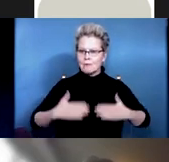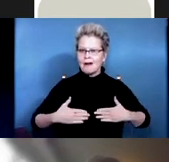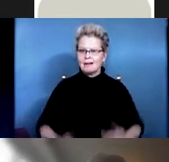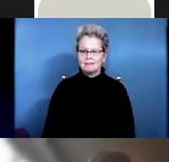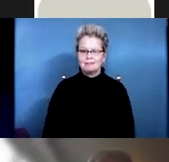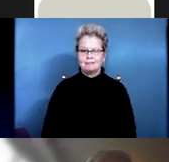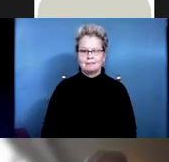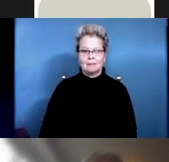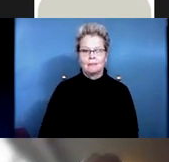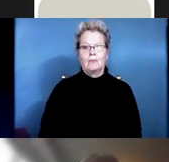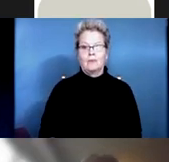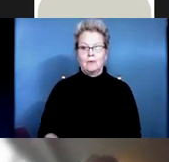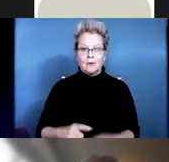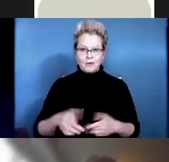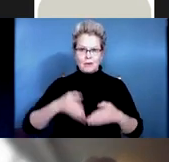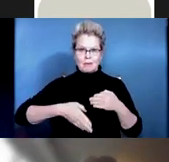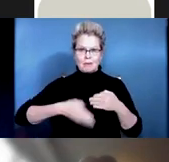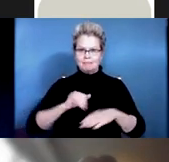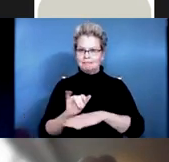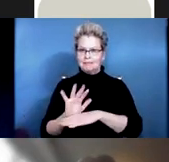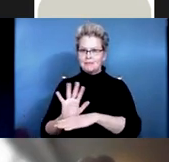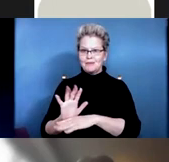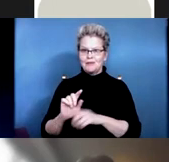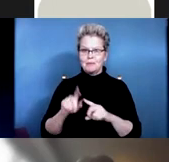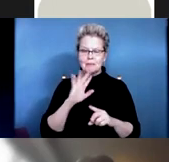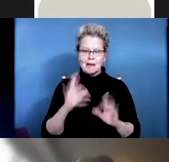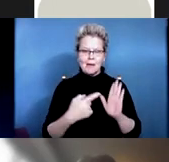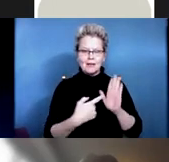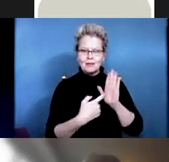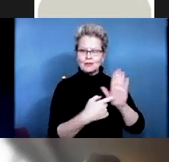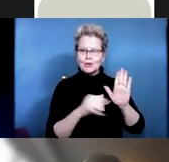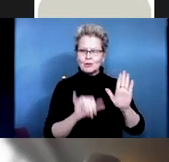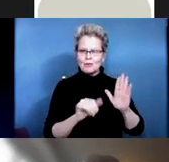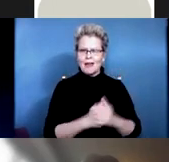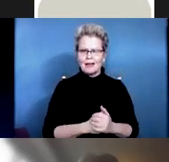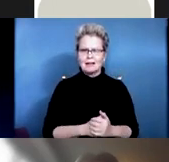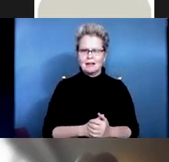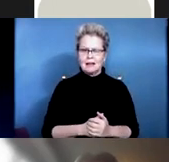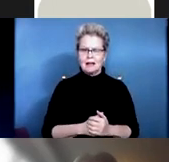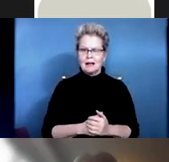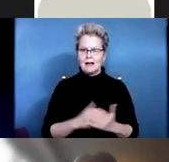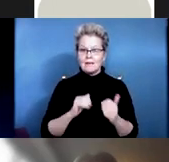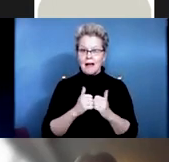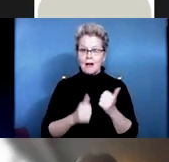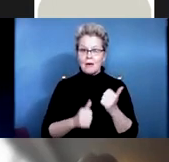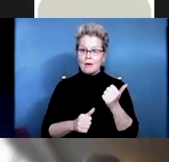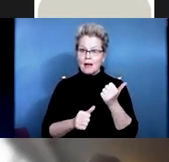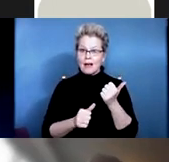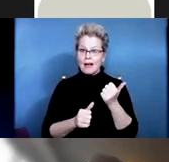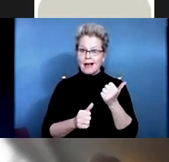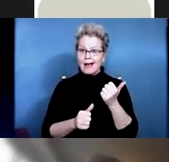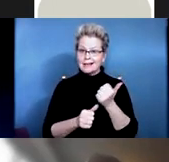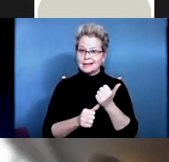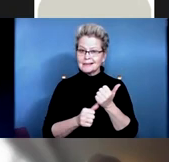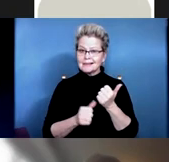I'm going to end it early, but I just wanted to again show you just the role that assistive technology plays